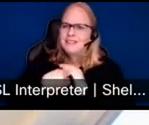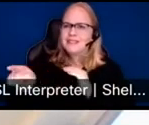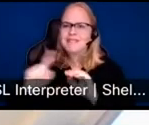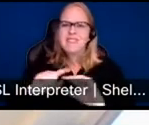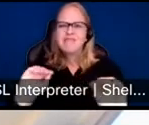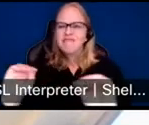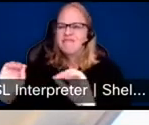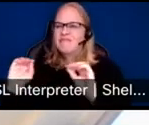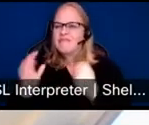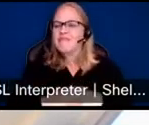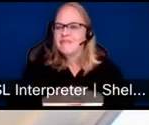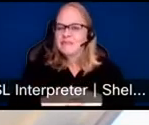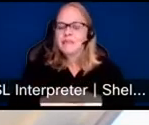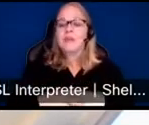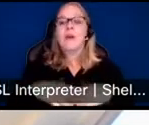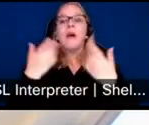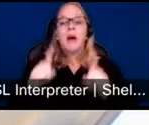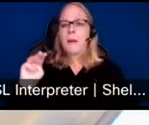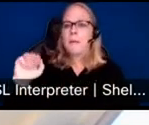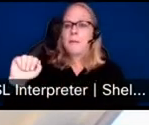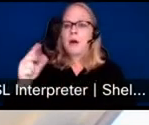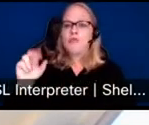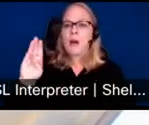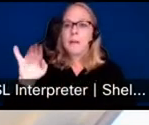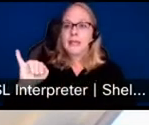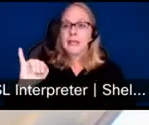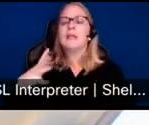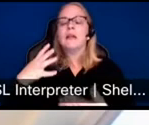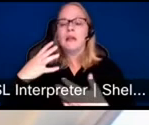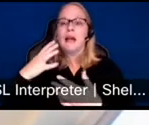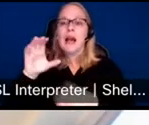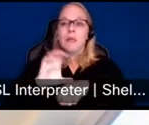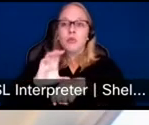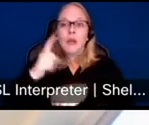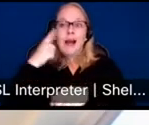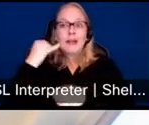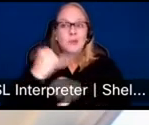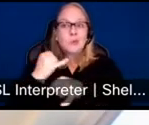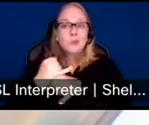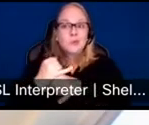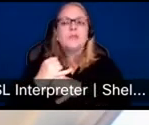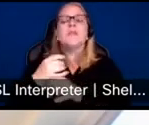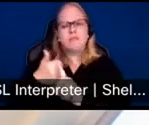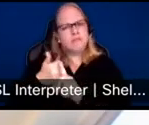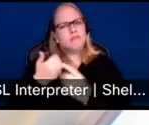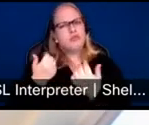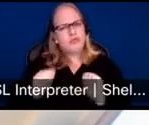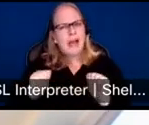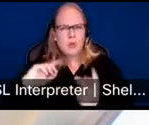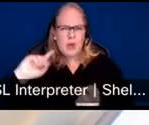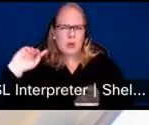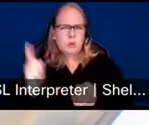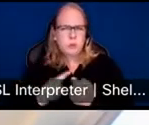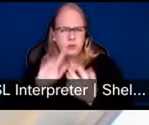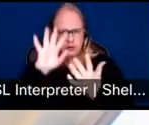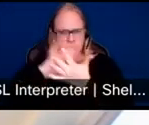hospital called the Magrabi ICO Cameroon Eye Institute, or MISI, which is working to address this issue in Cameroon. They have a